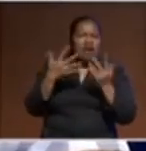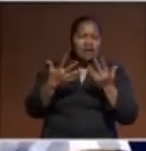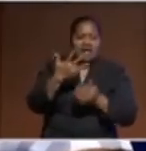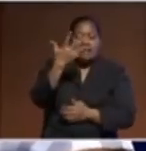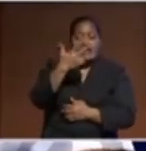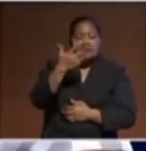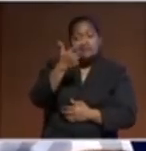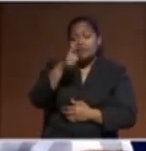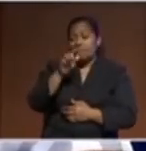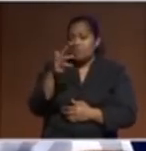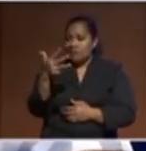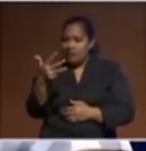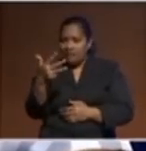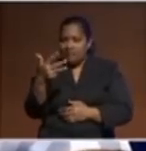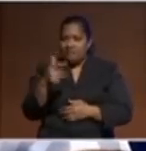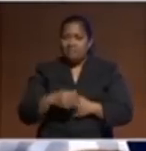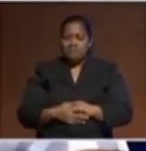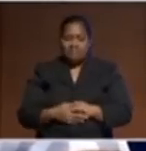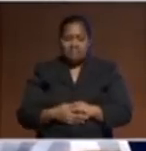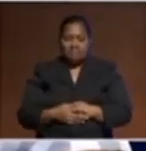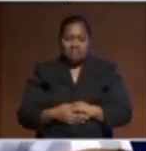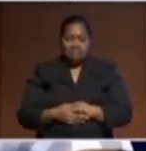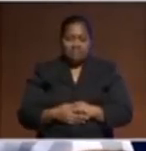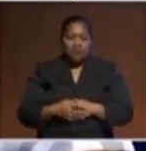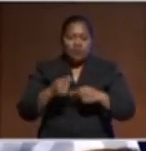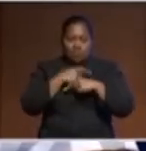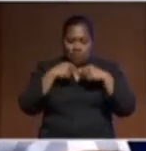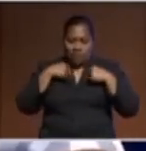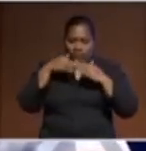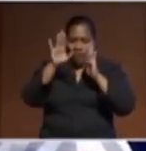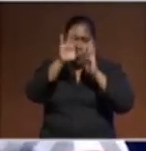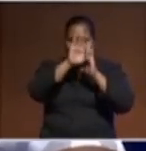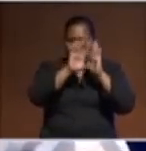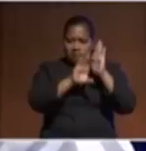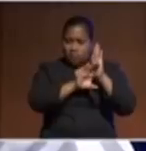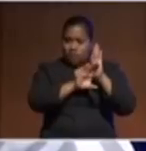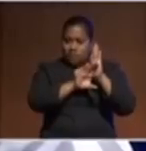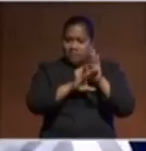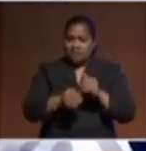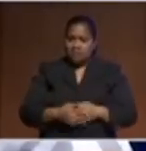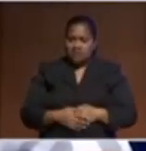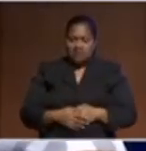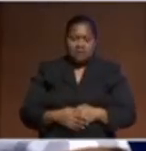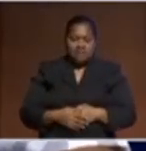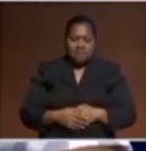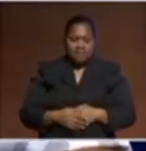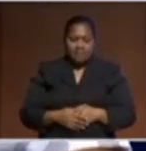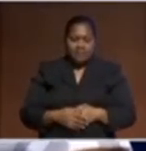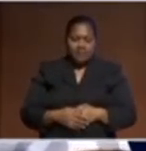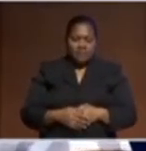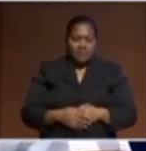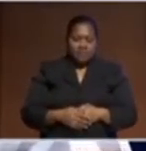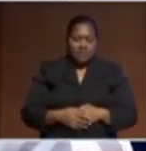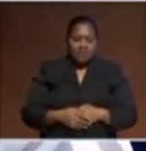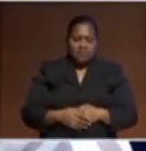when we adopted our constitution. And I would place myself as probably being in eighth